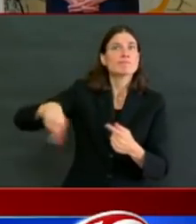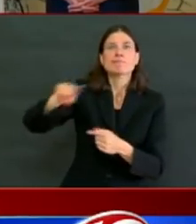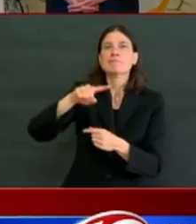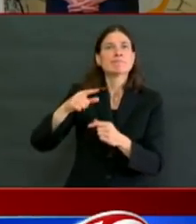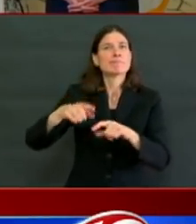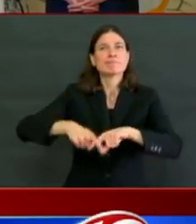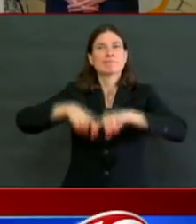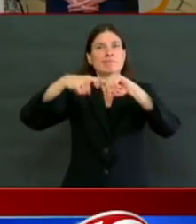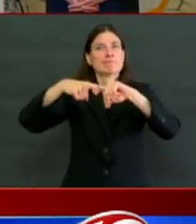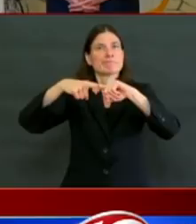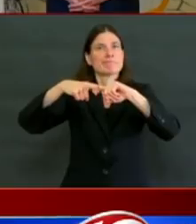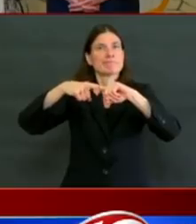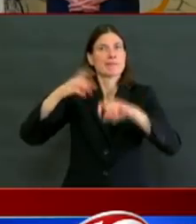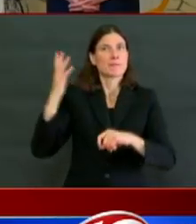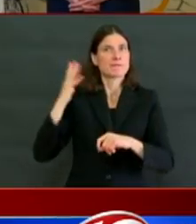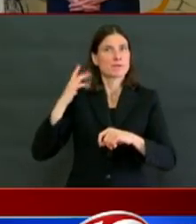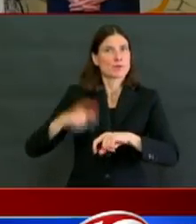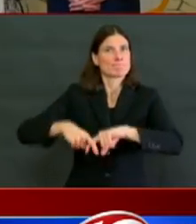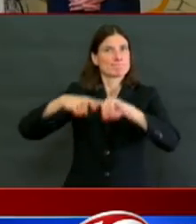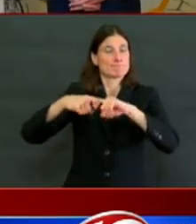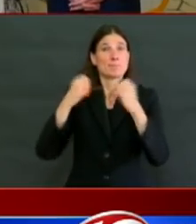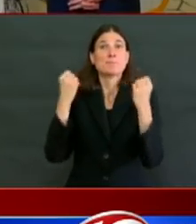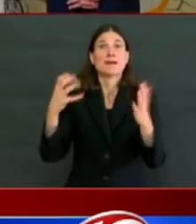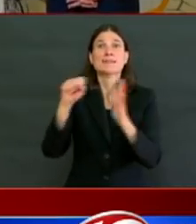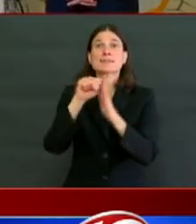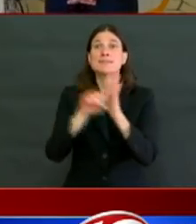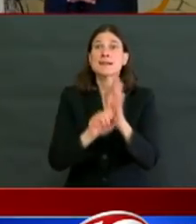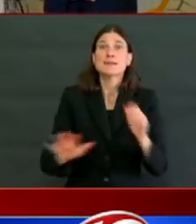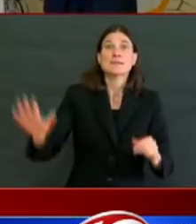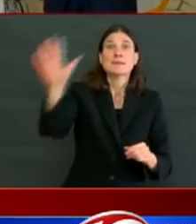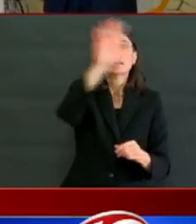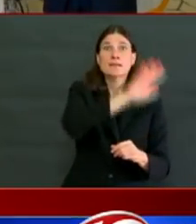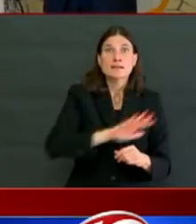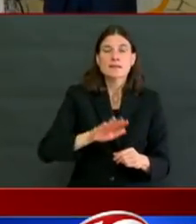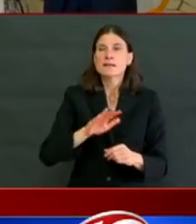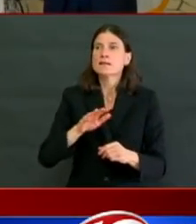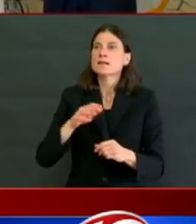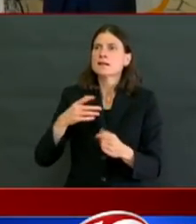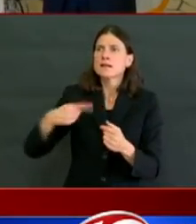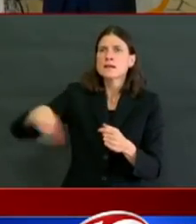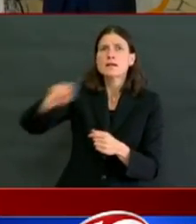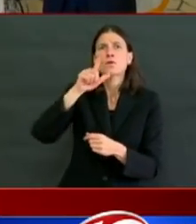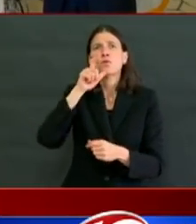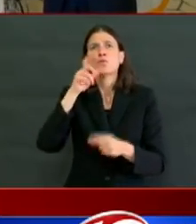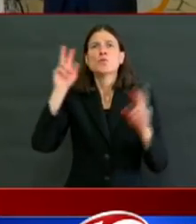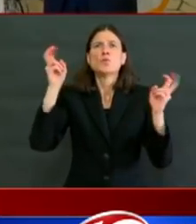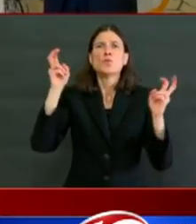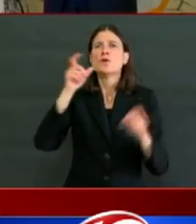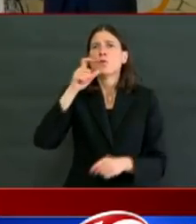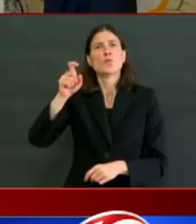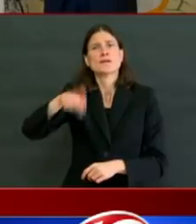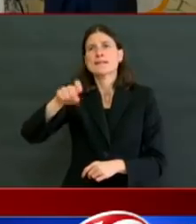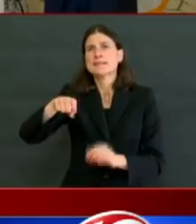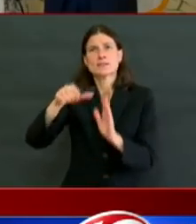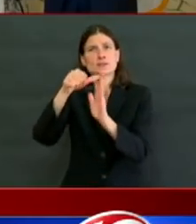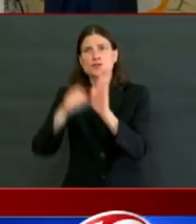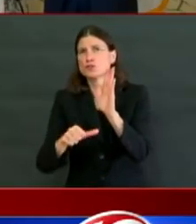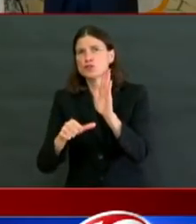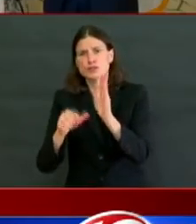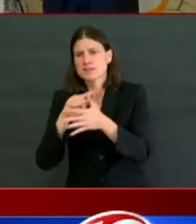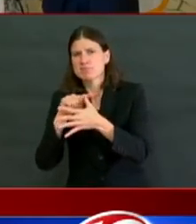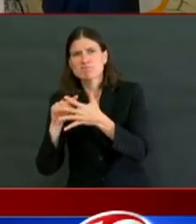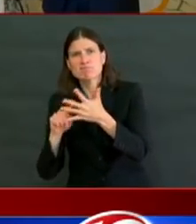was to ask hospitals at the beginning of the crisis to stop doing non-critical